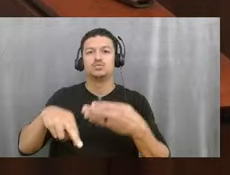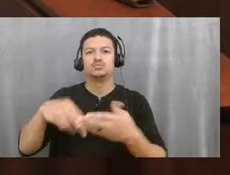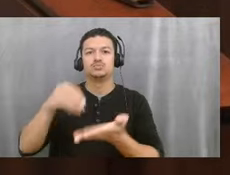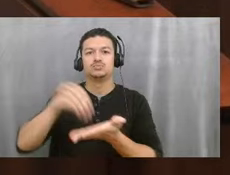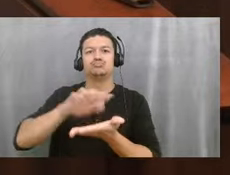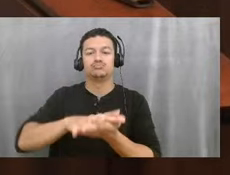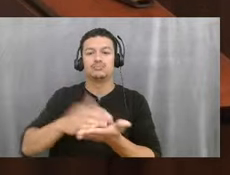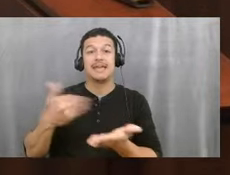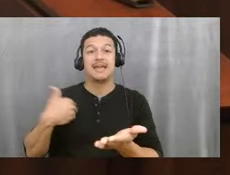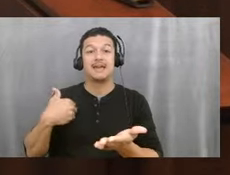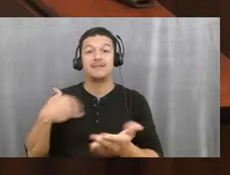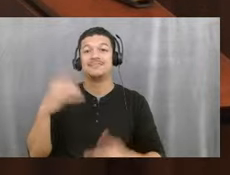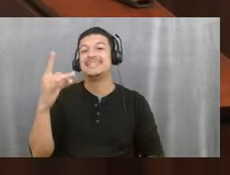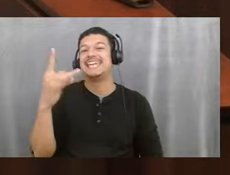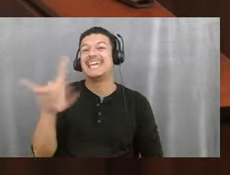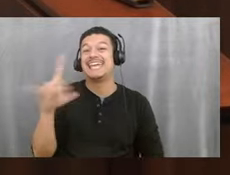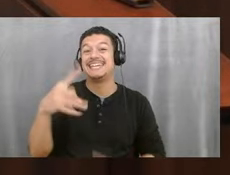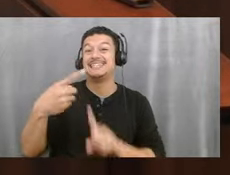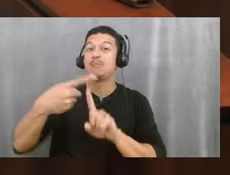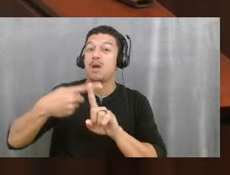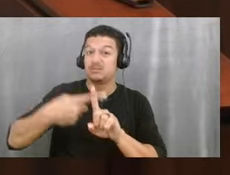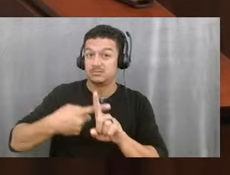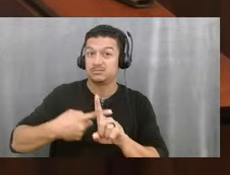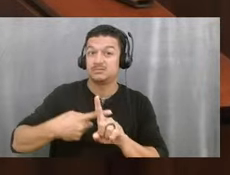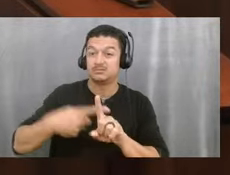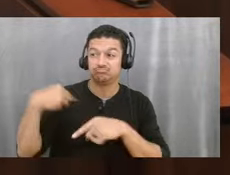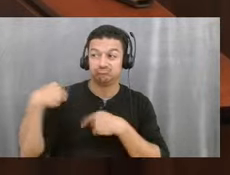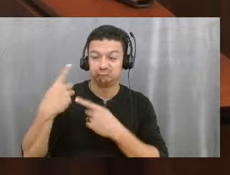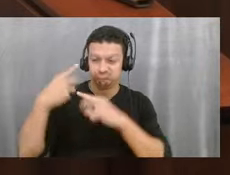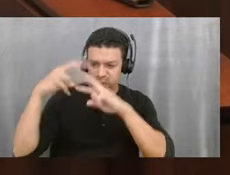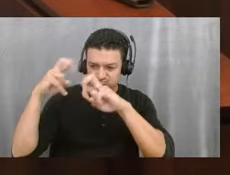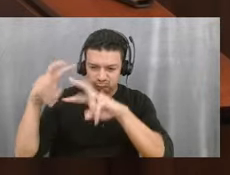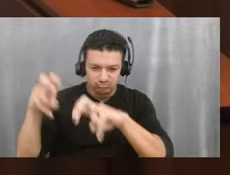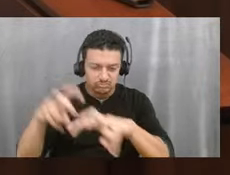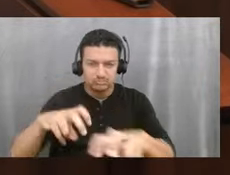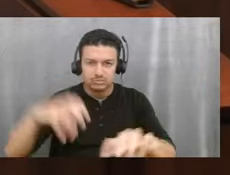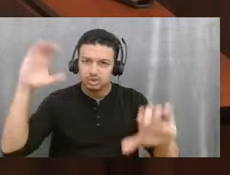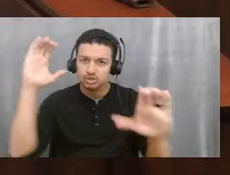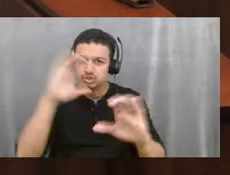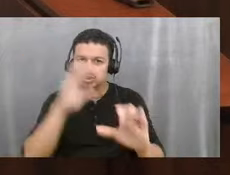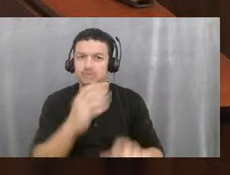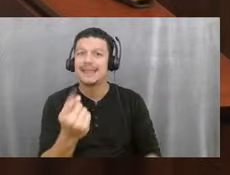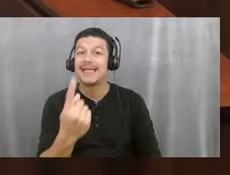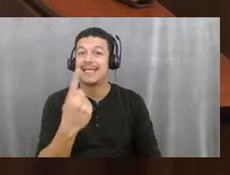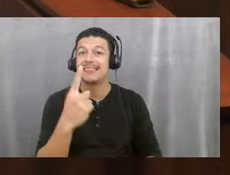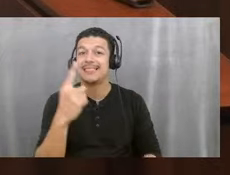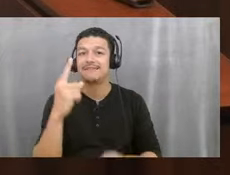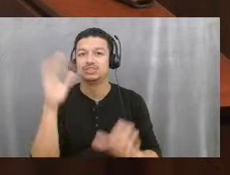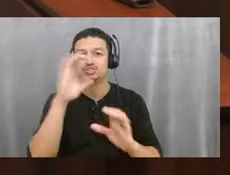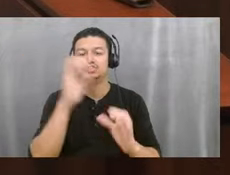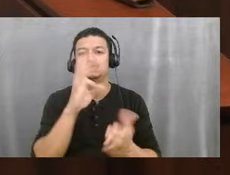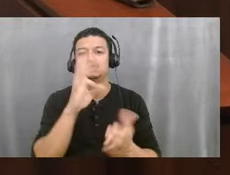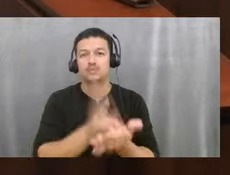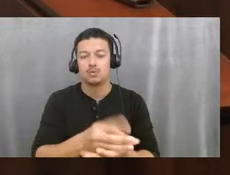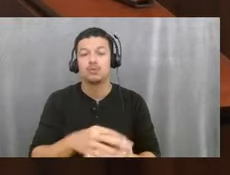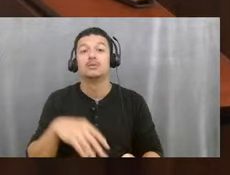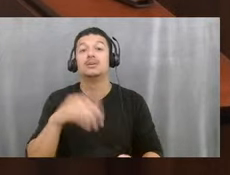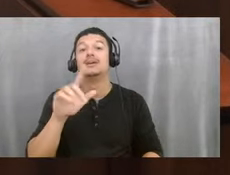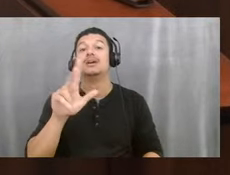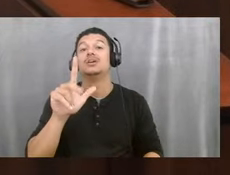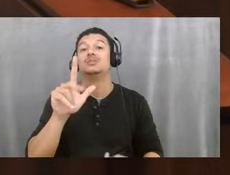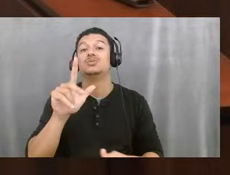18-month investigation. They did 11 search warrants. There were 23 kilograms of cocaine seized,